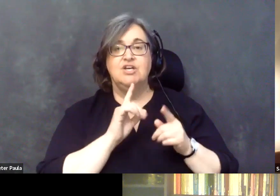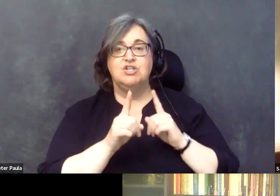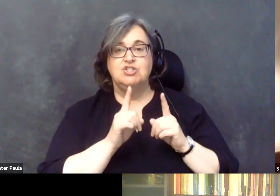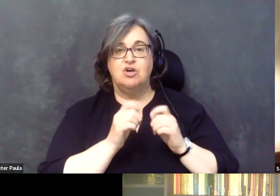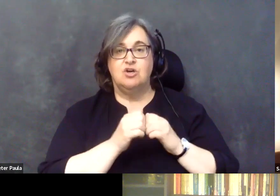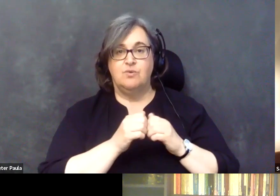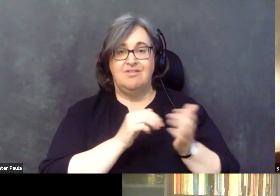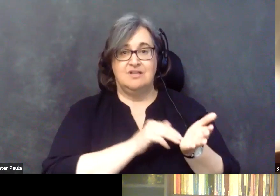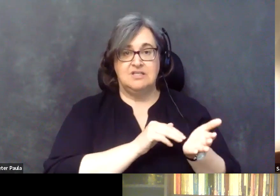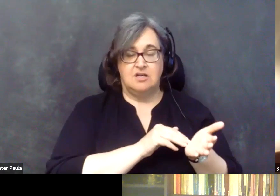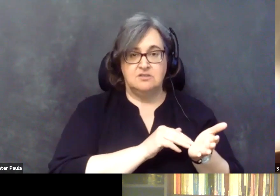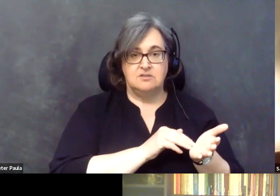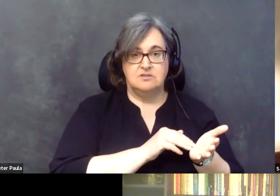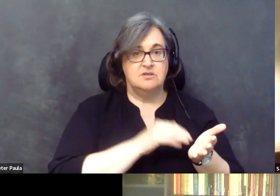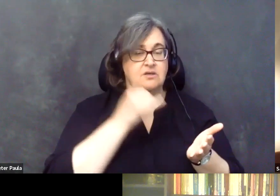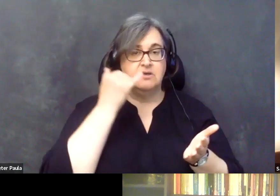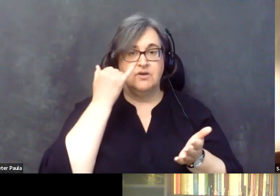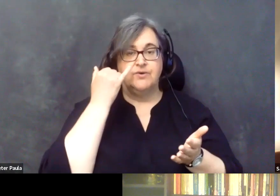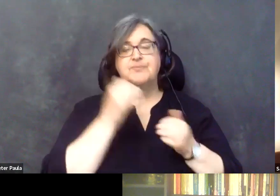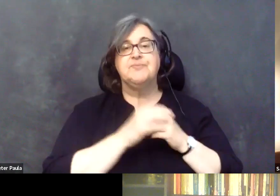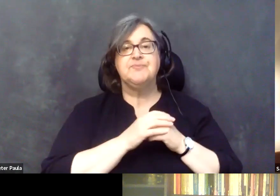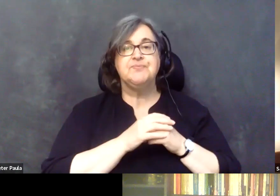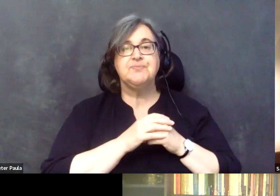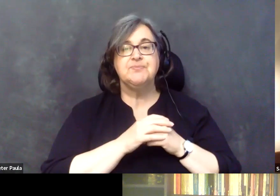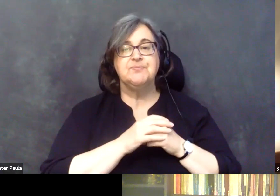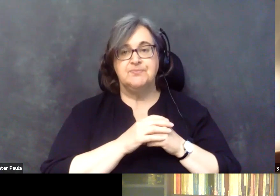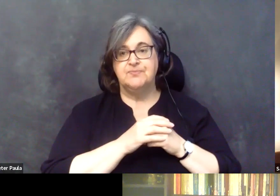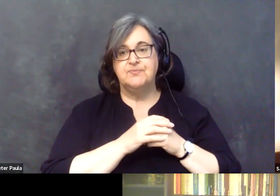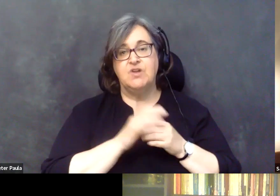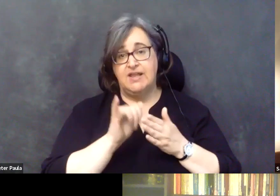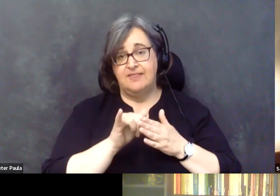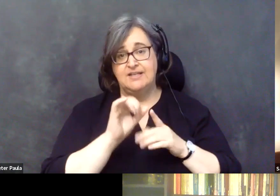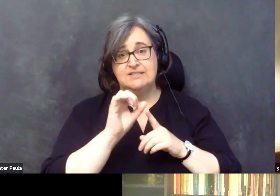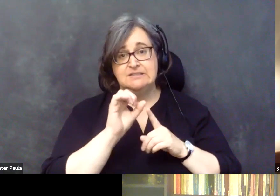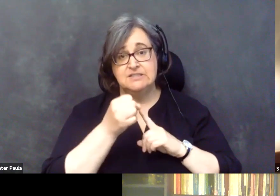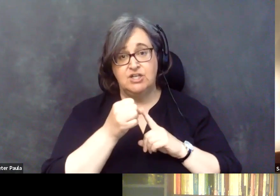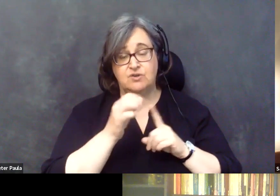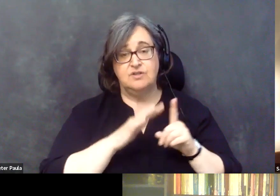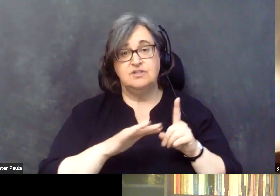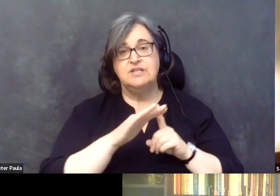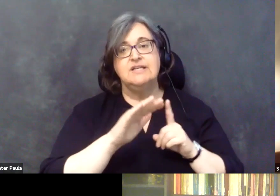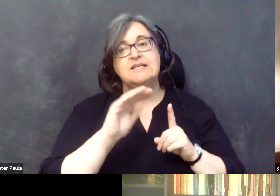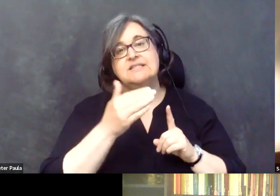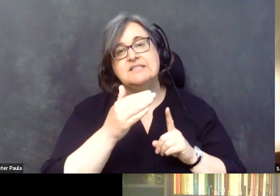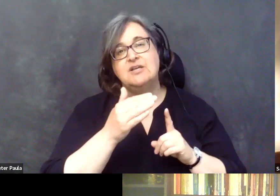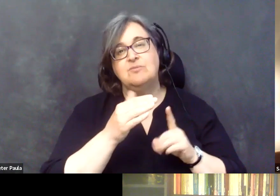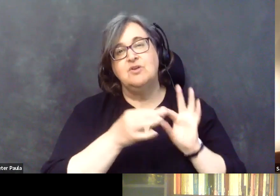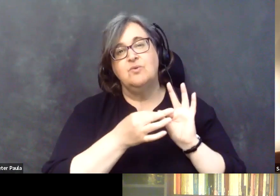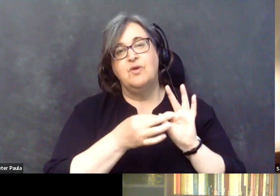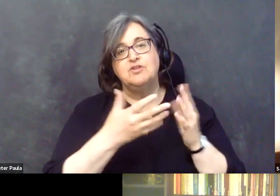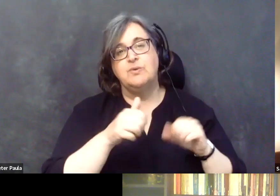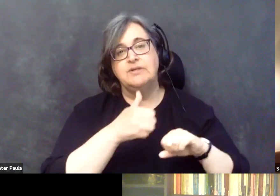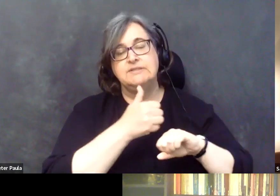over with the physician. If, because the, in this scenario, it seems the relationship has already been